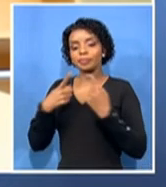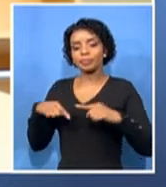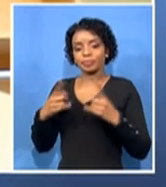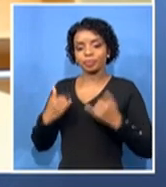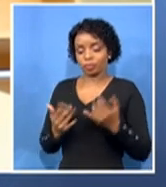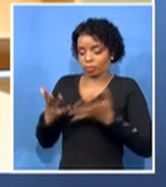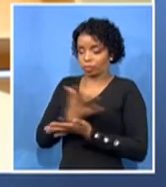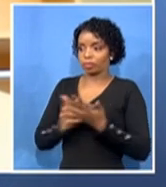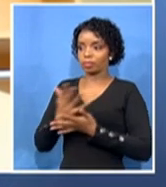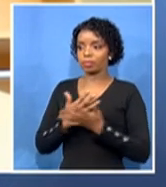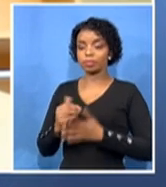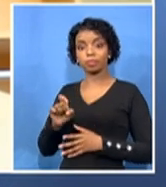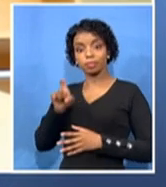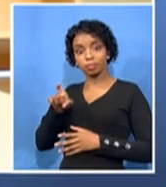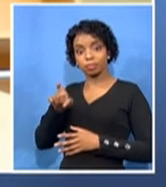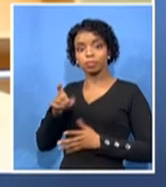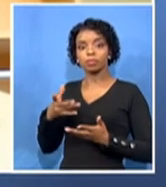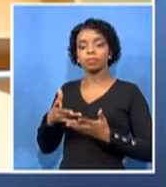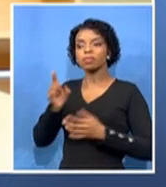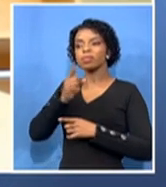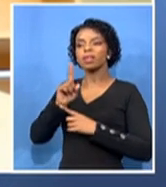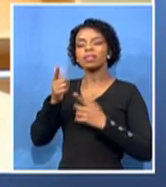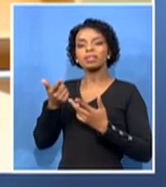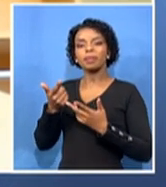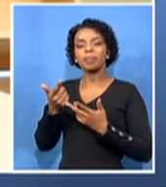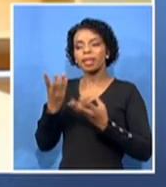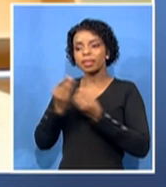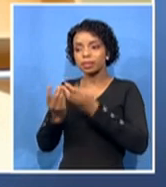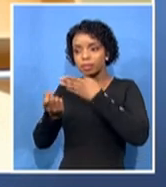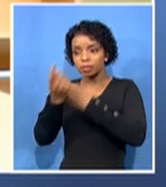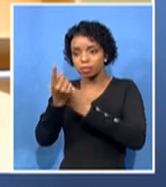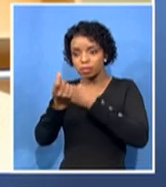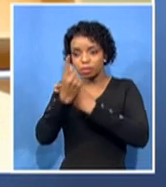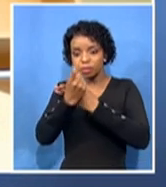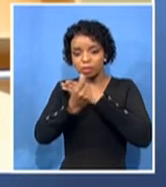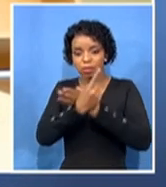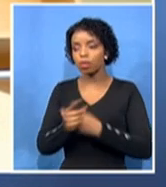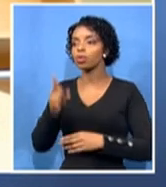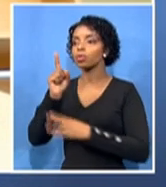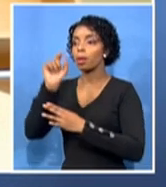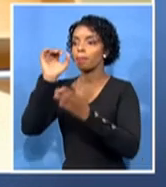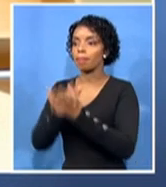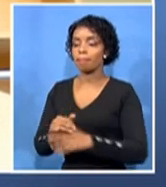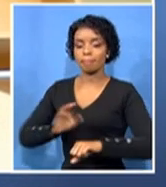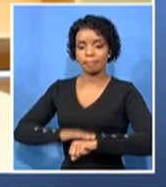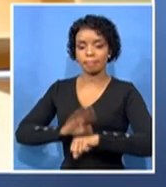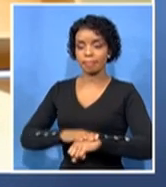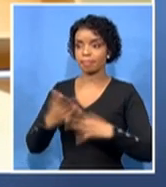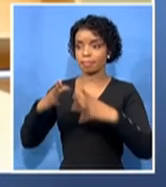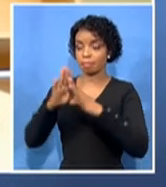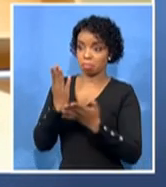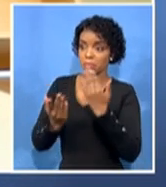and trends you've been able to predict during the particular lockdown? Maybe take us from the hard lockdown to where we are now at level one.